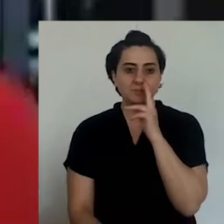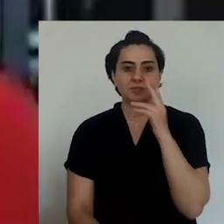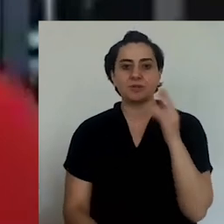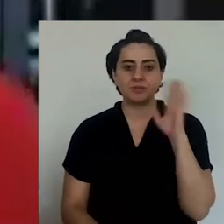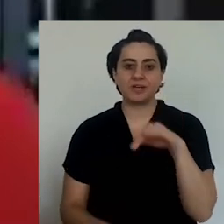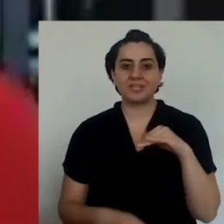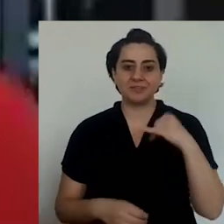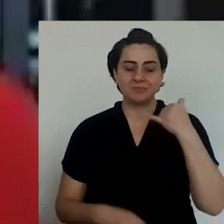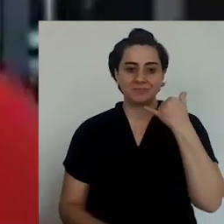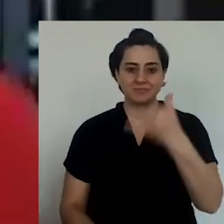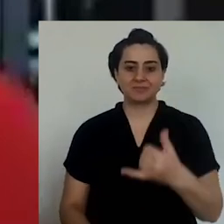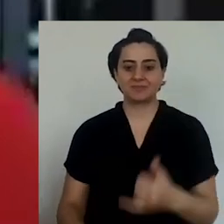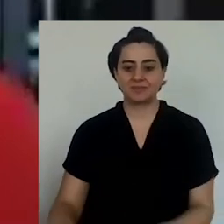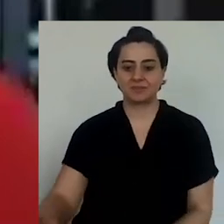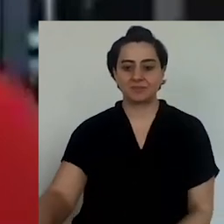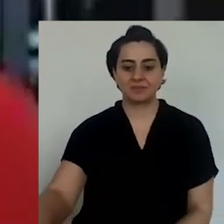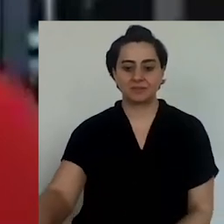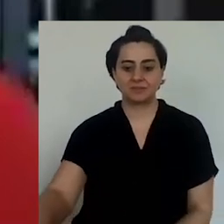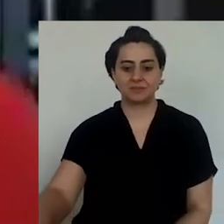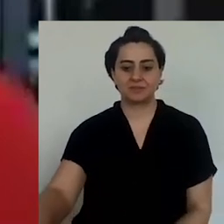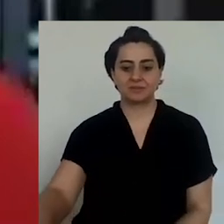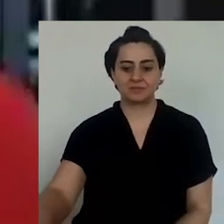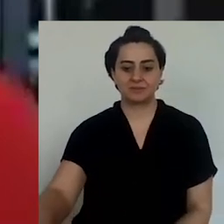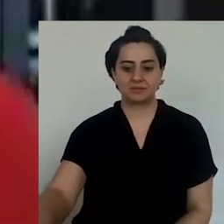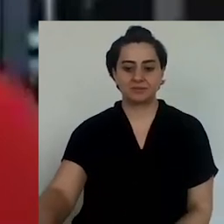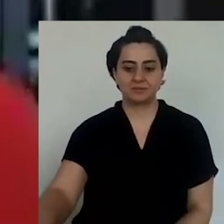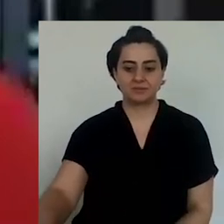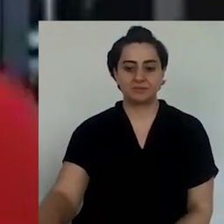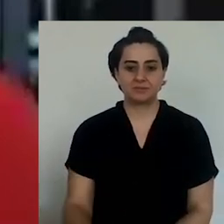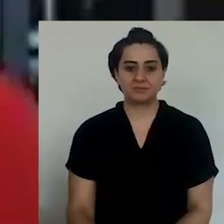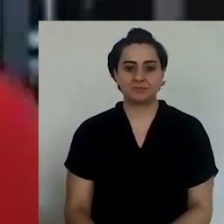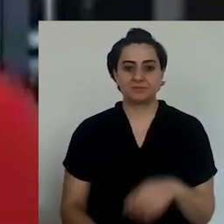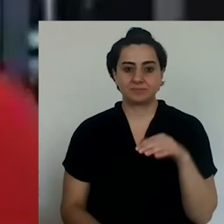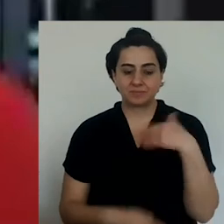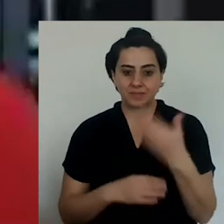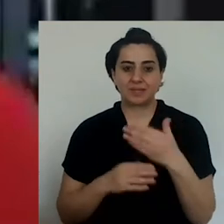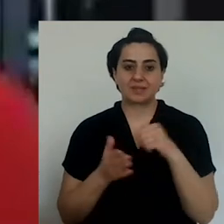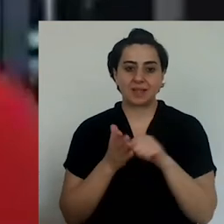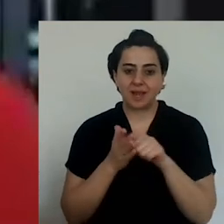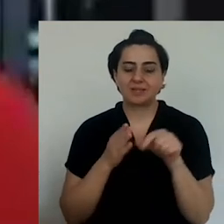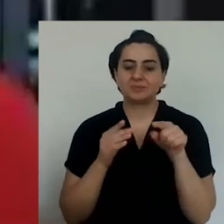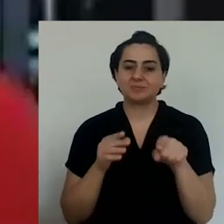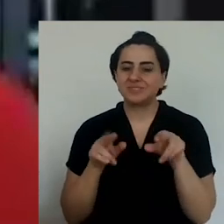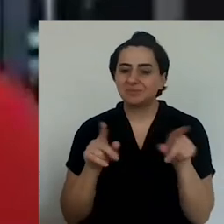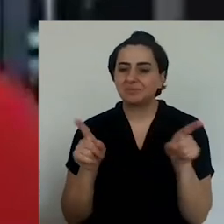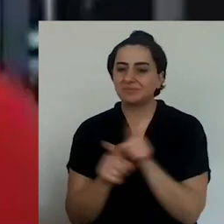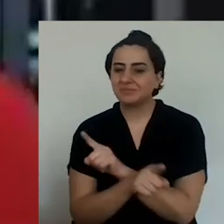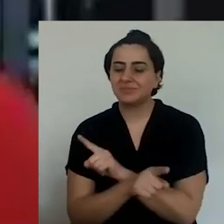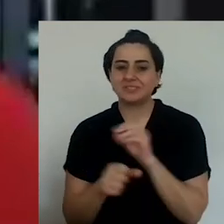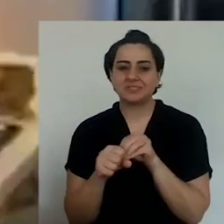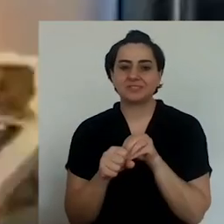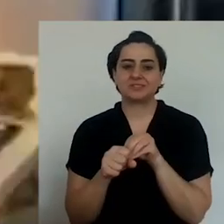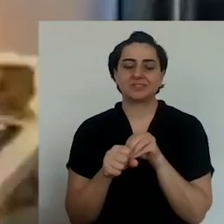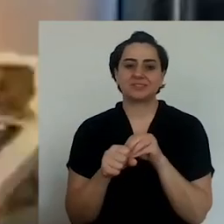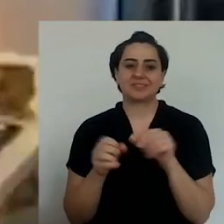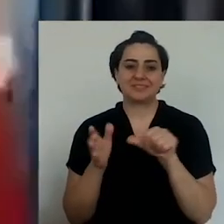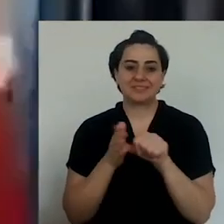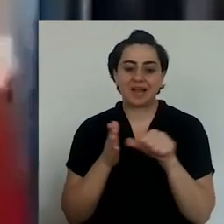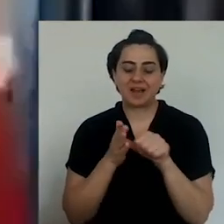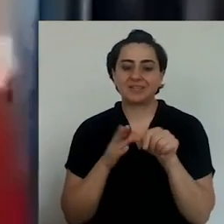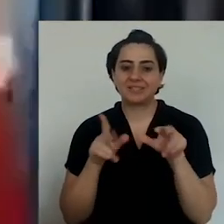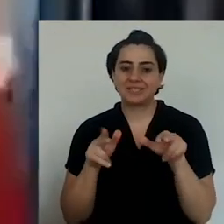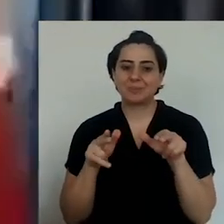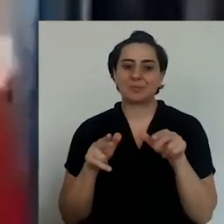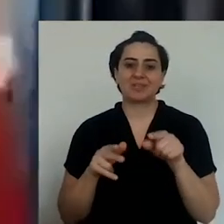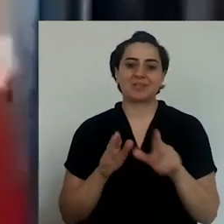The history of Armenians, Armenians living in Torlu, Thrace. The